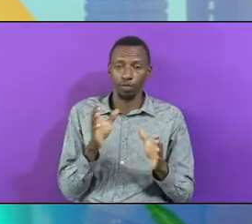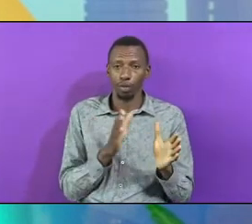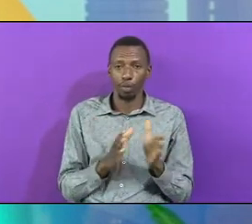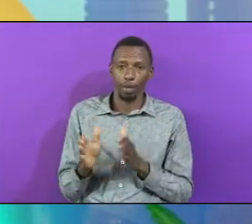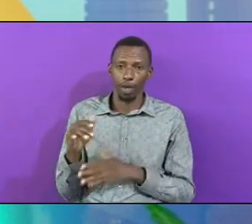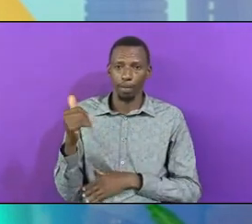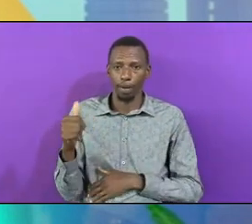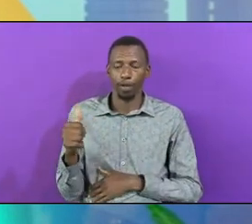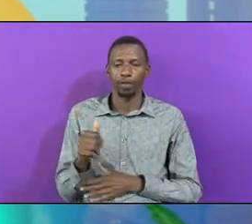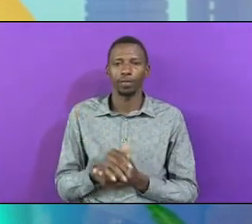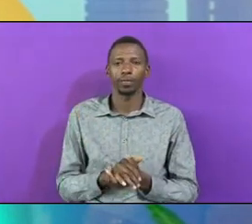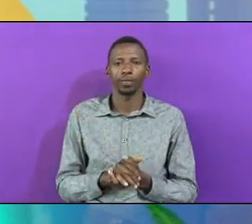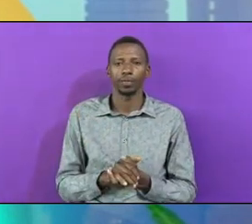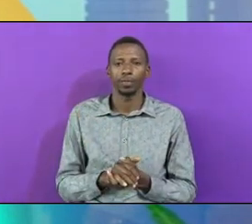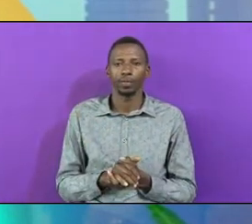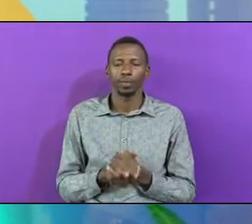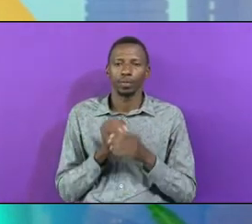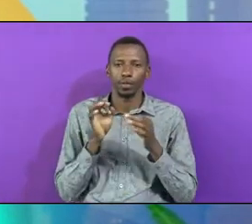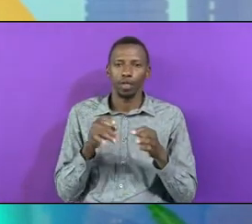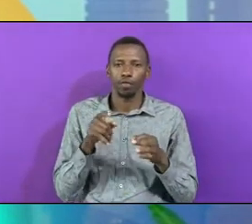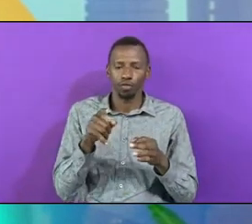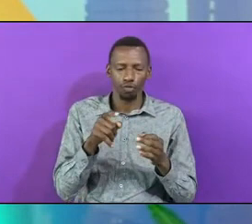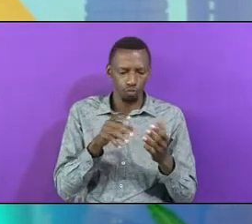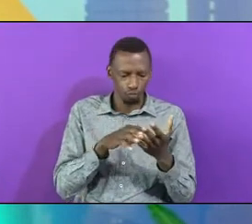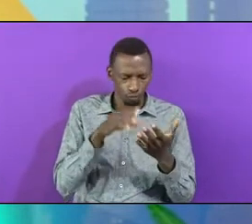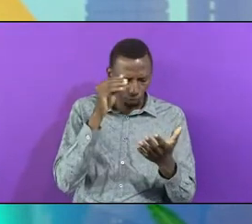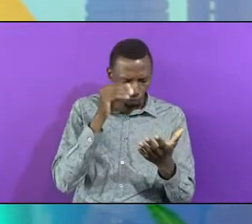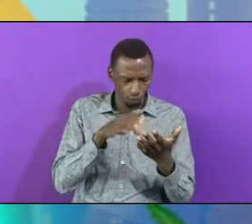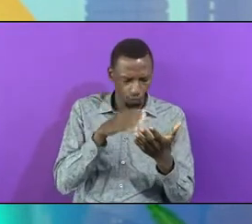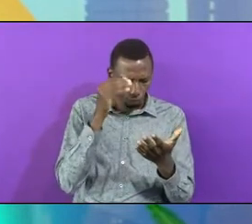them If you have not gone through the syllabus